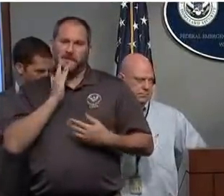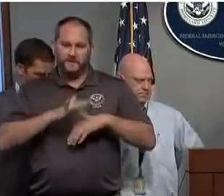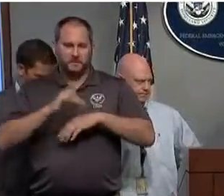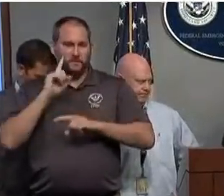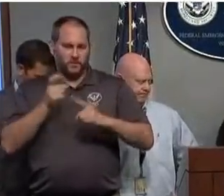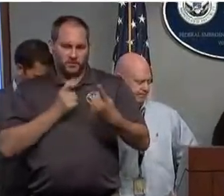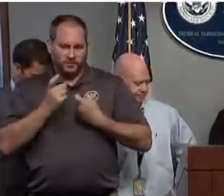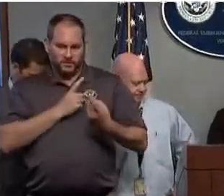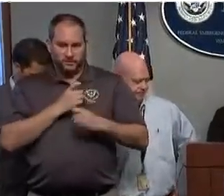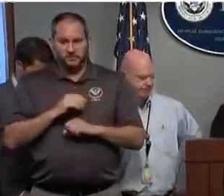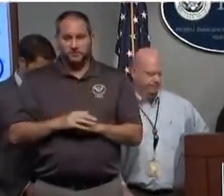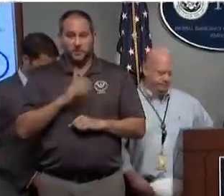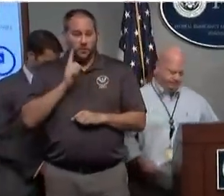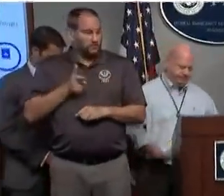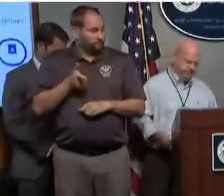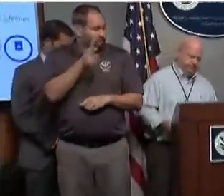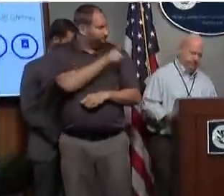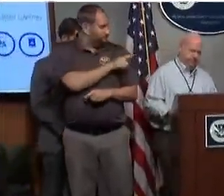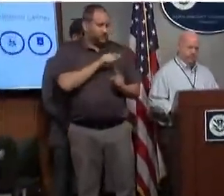to Noah for a weather update.